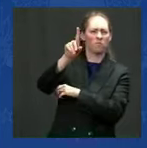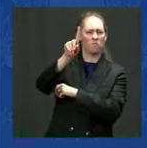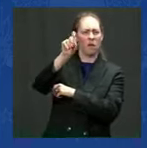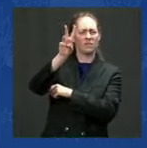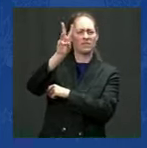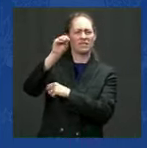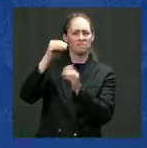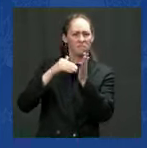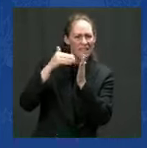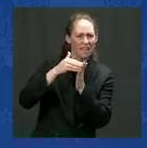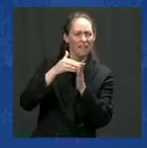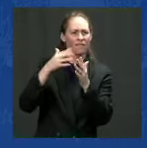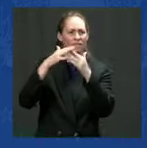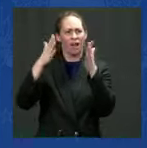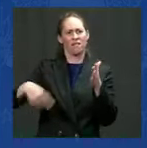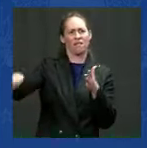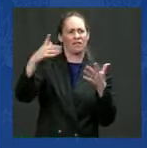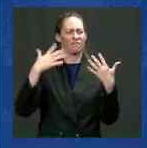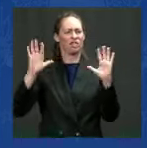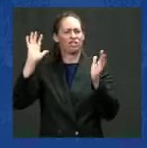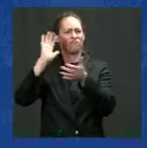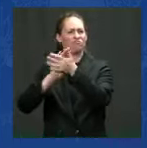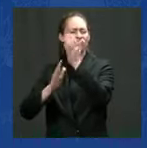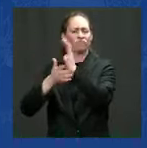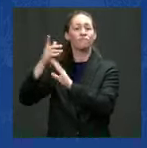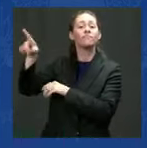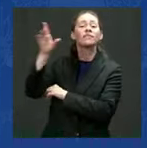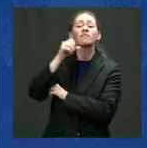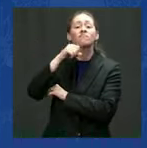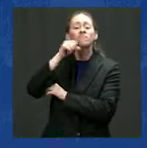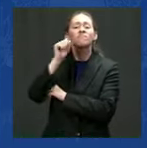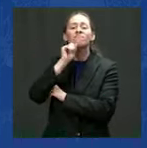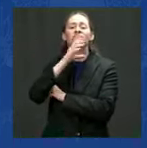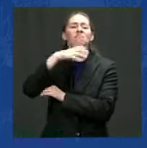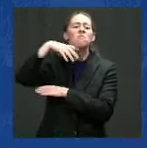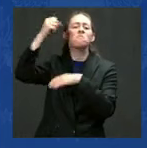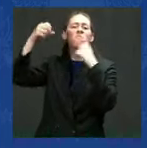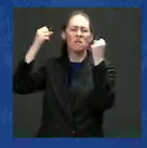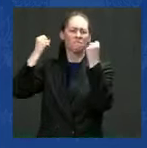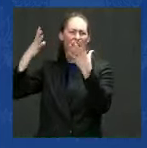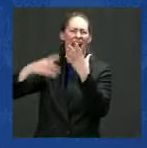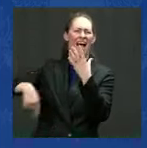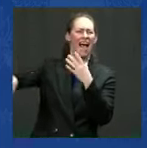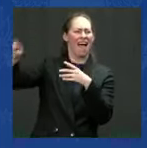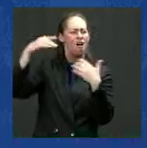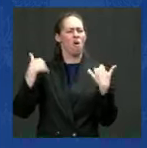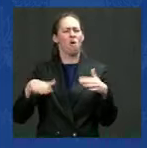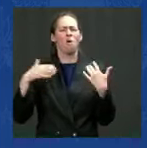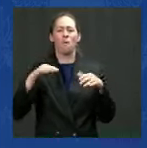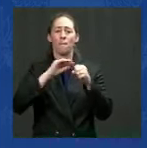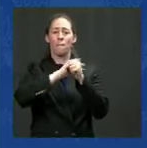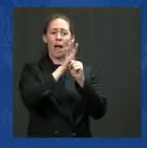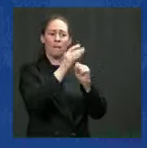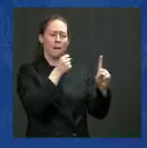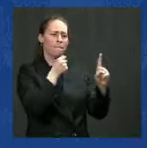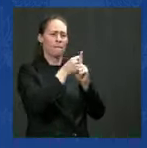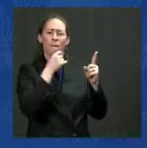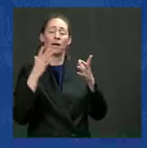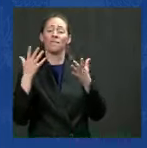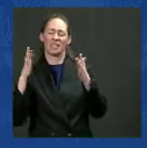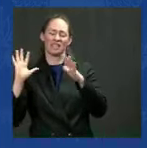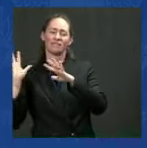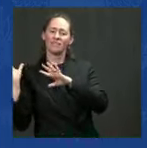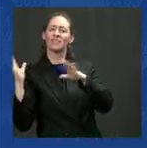or 80 percent of our seniors, we fundamentally changed the course of the pandemic for one that threatens all